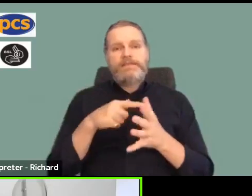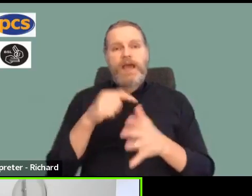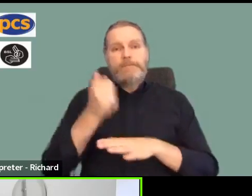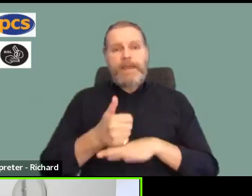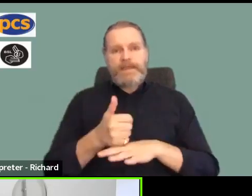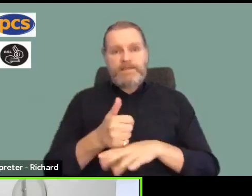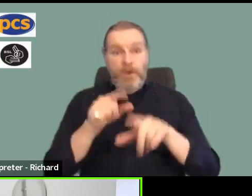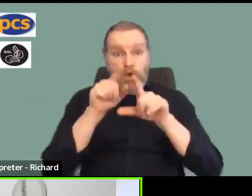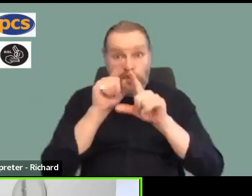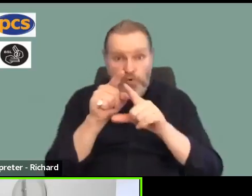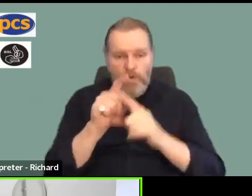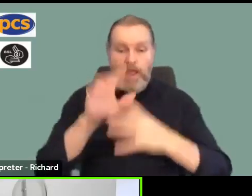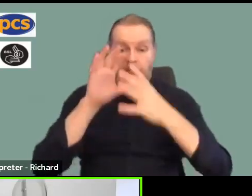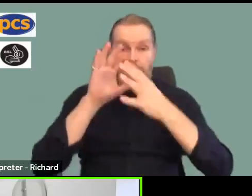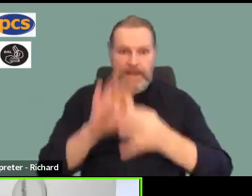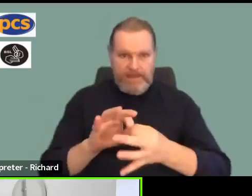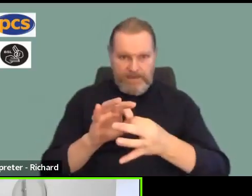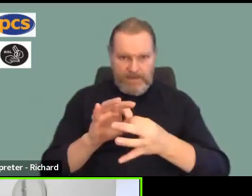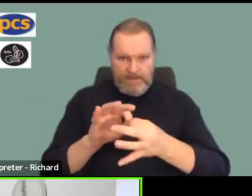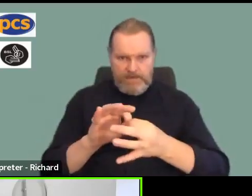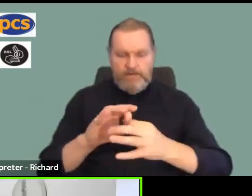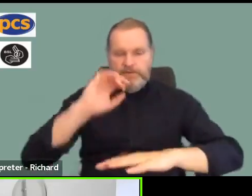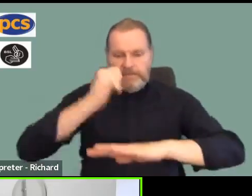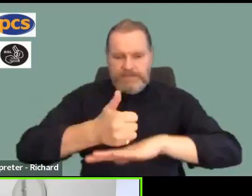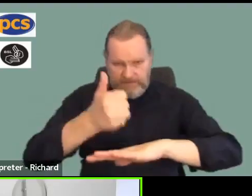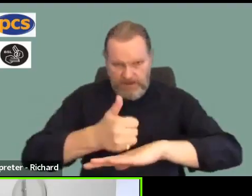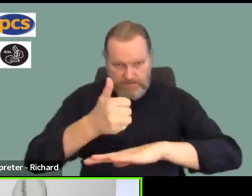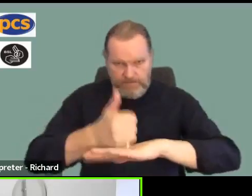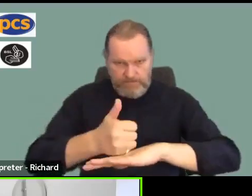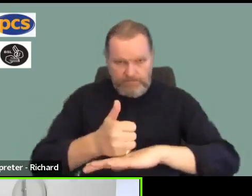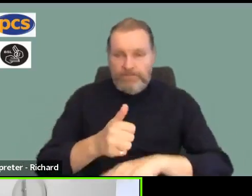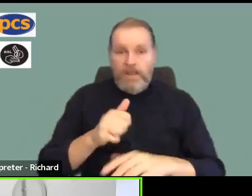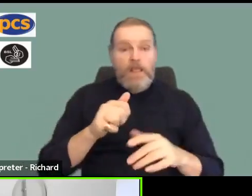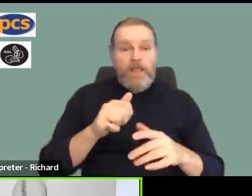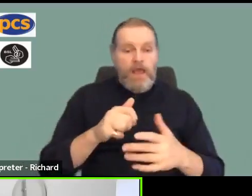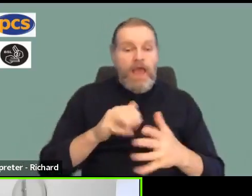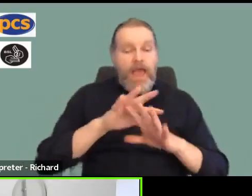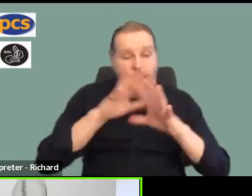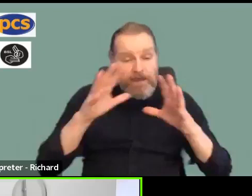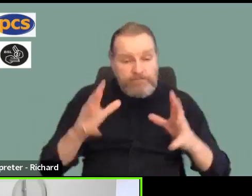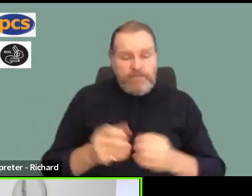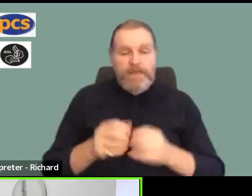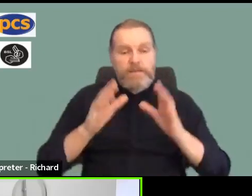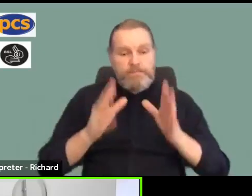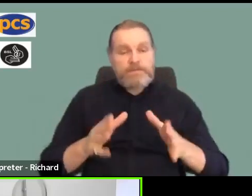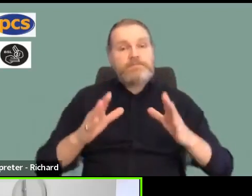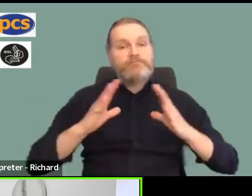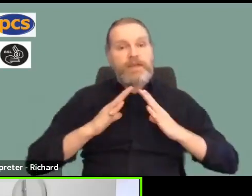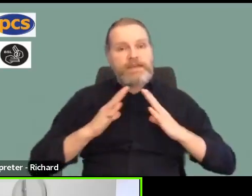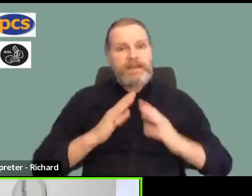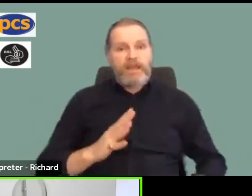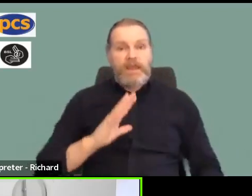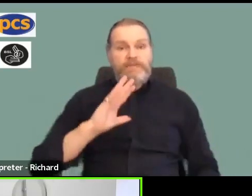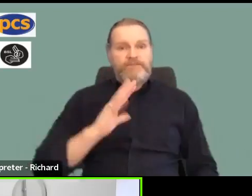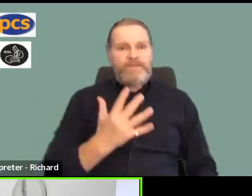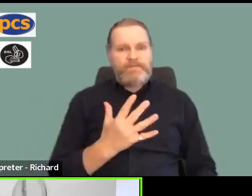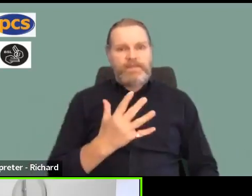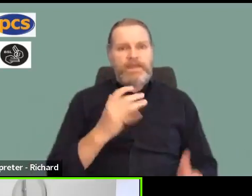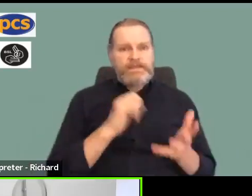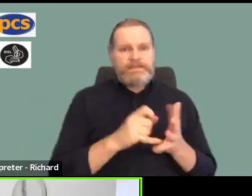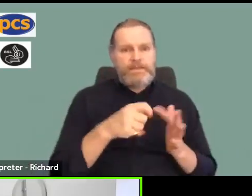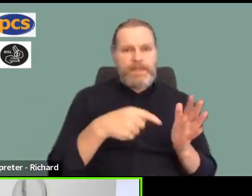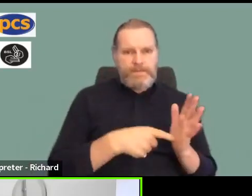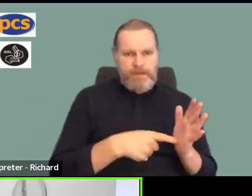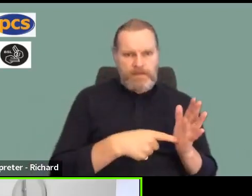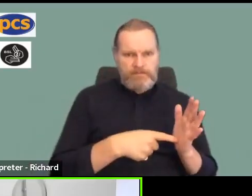everything gets sent to Civica, which is the company we use for the ballot, is the 5th of September. So the cut off date